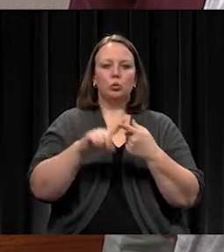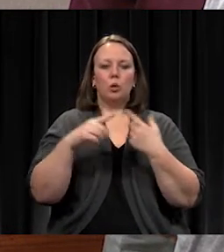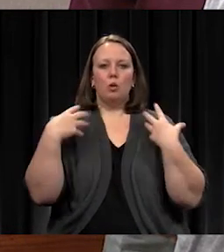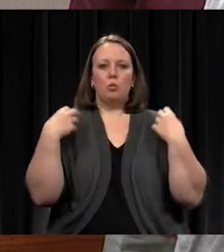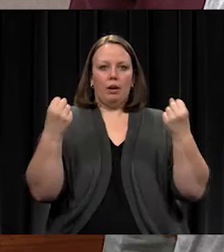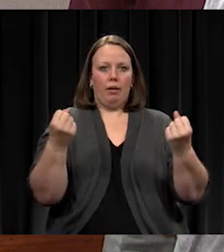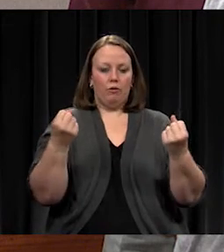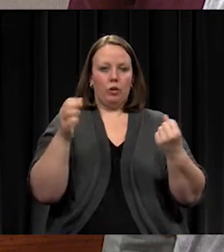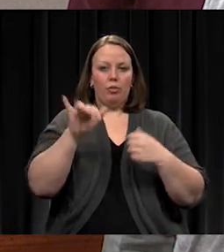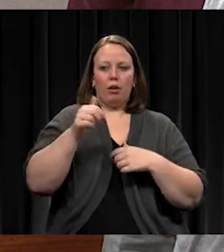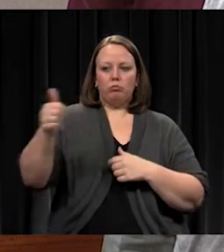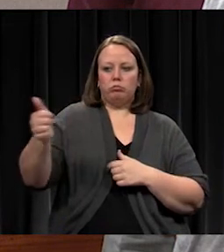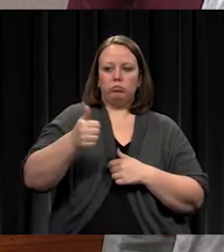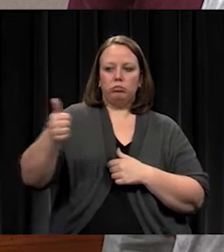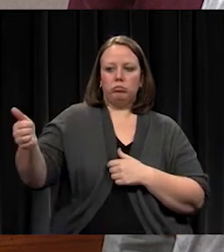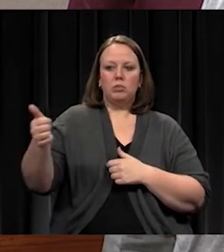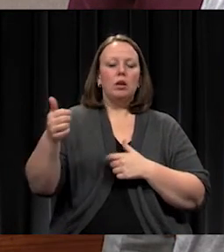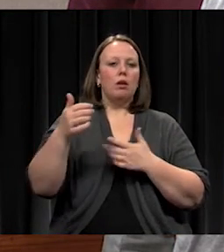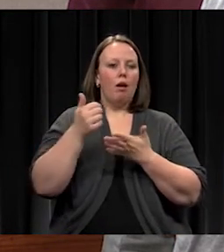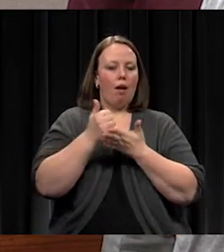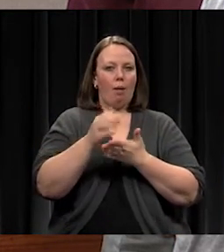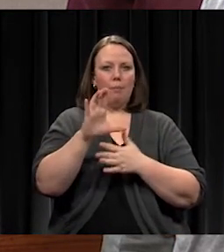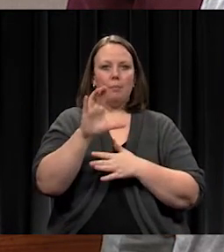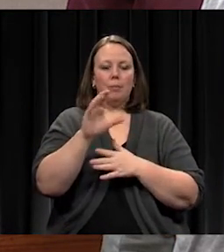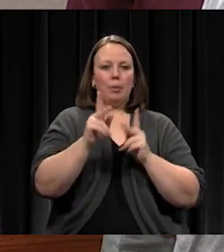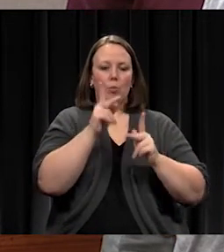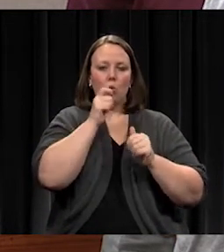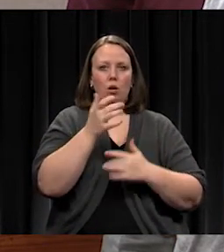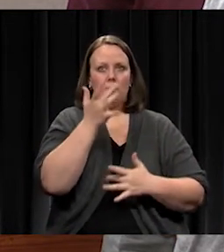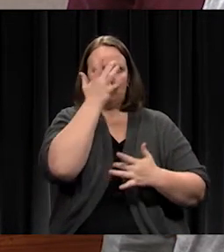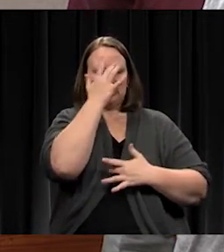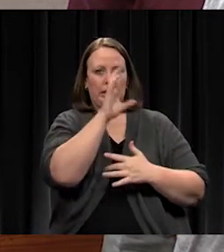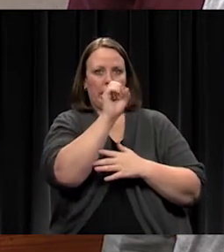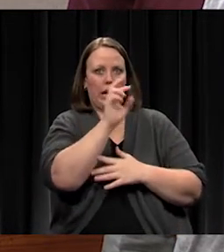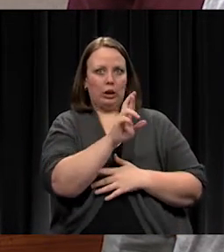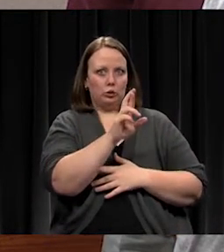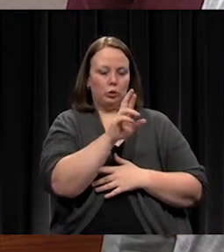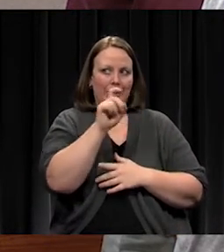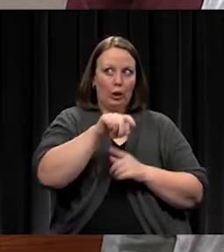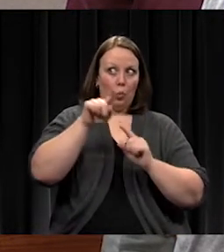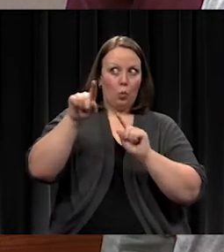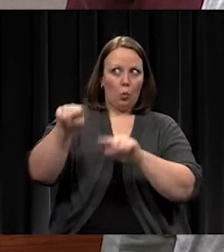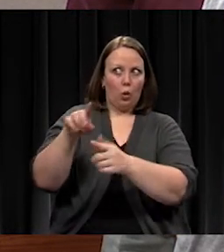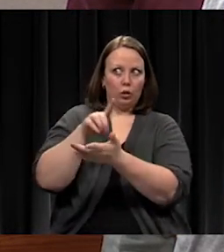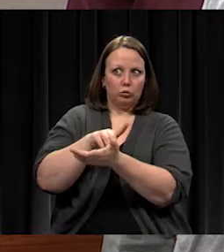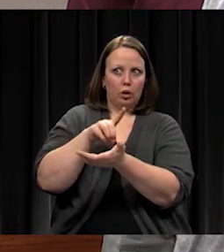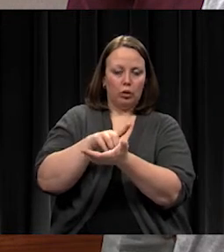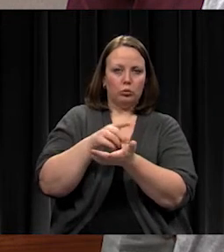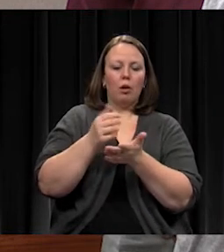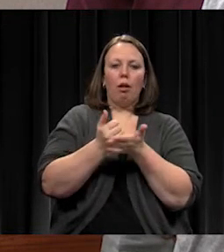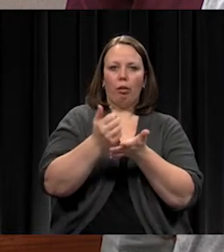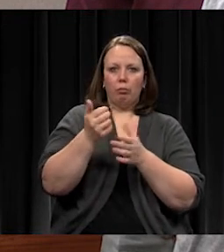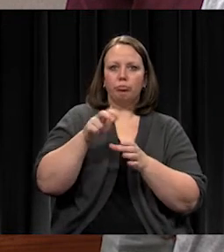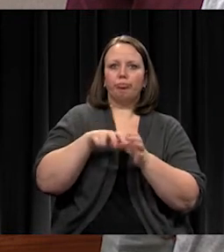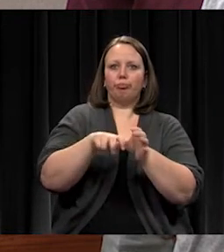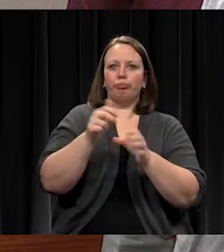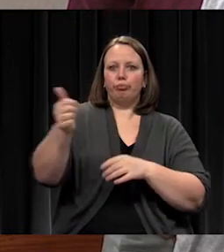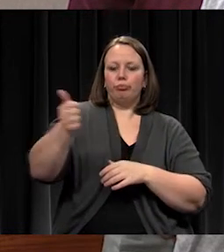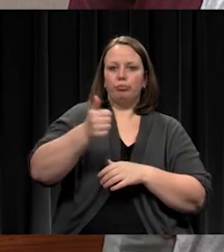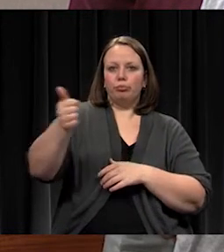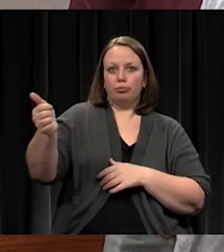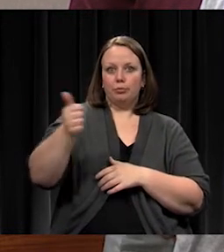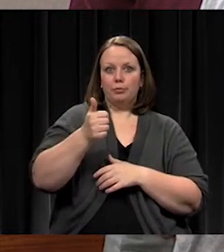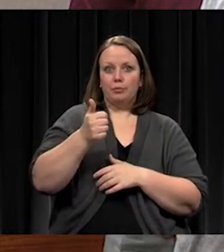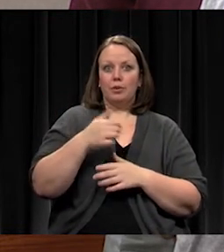to drive themselves. It's an amazing program full of volunteers. You might even see one of our vehicles out and about because Olathe Kia Subaru